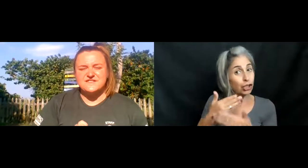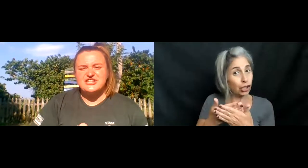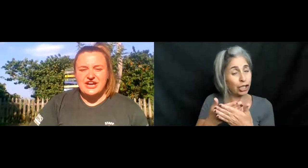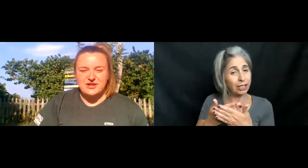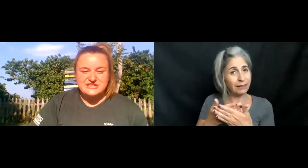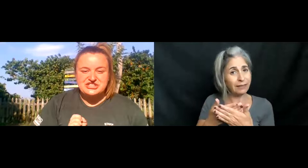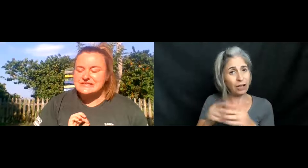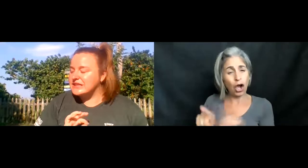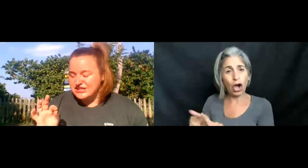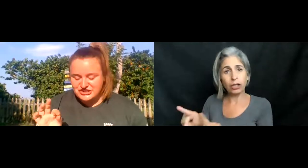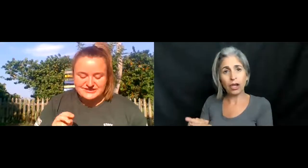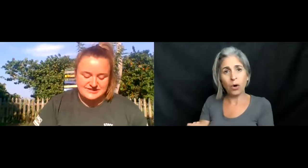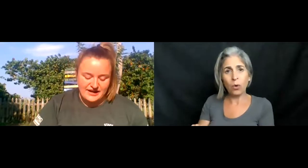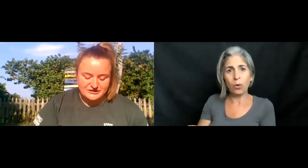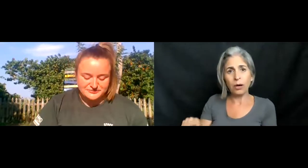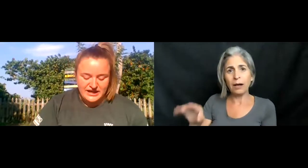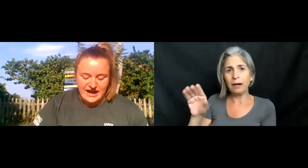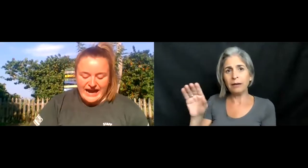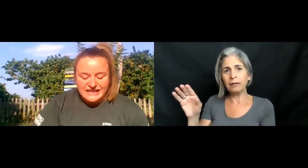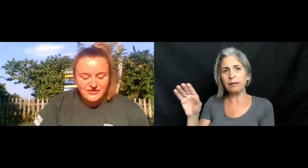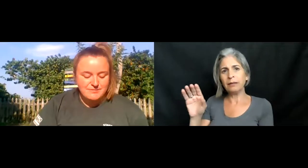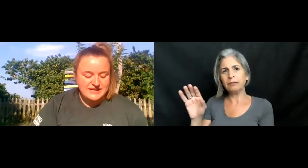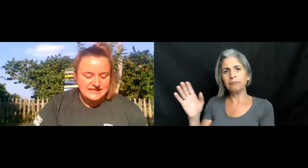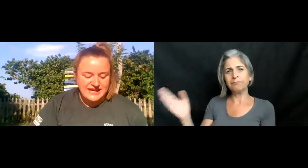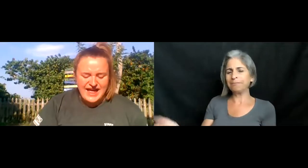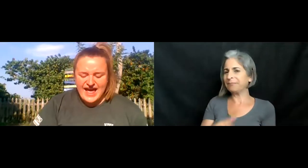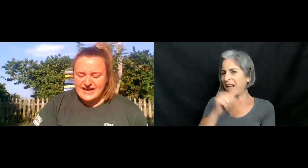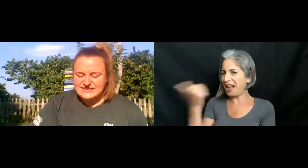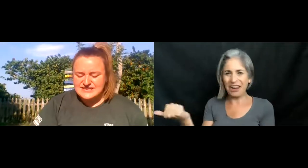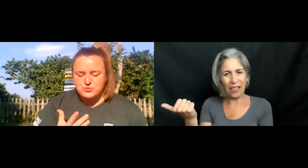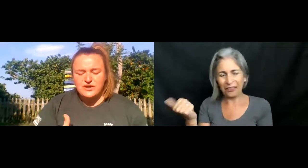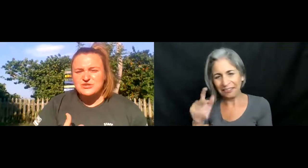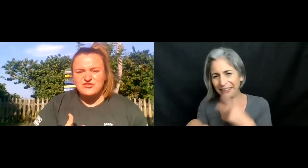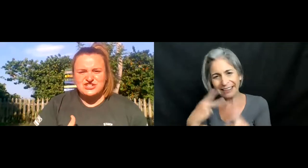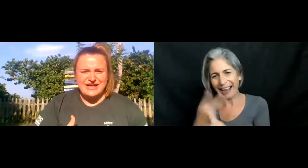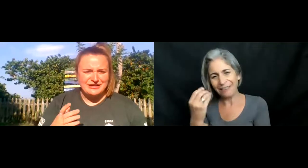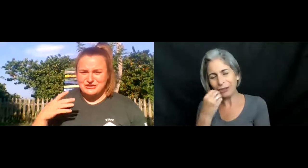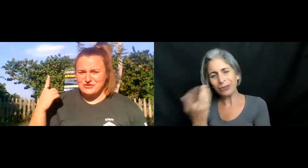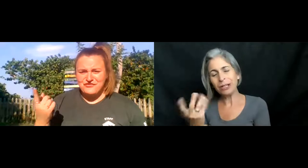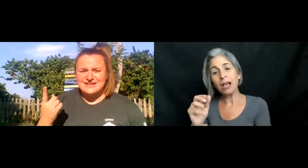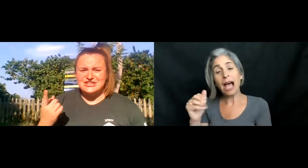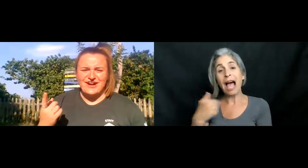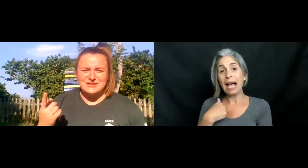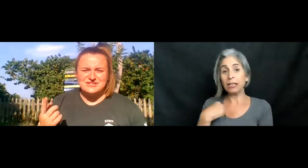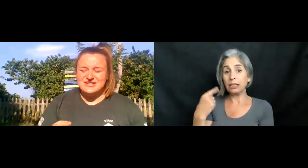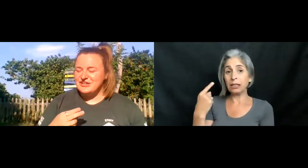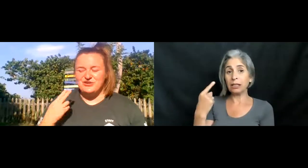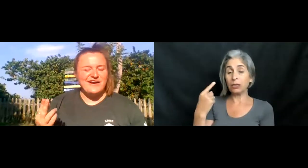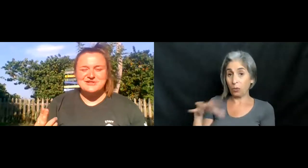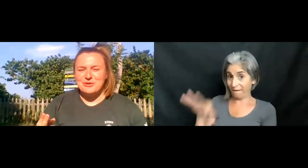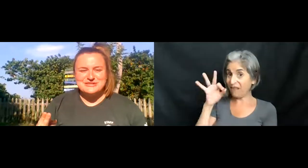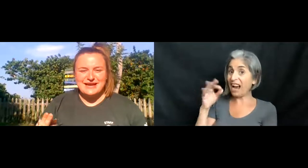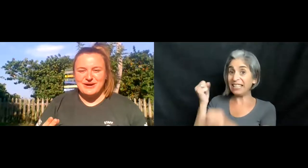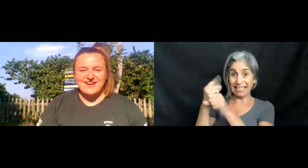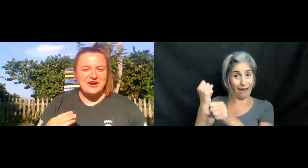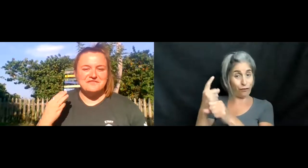ceviche, which is delicious. I highly recommend it. And it's one of those fish that you can find year round, you